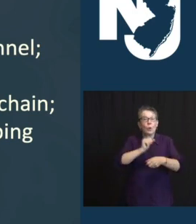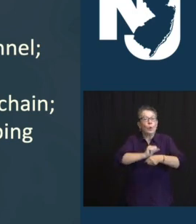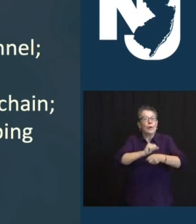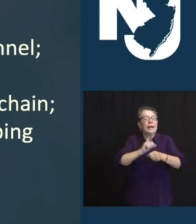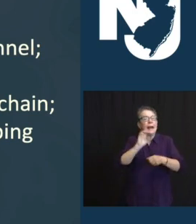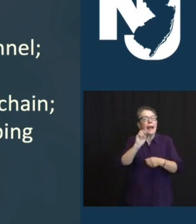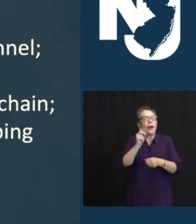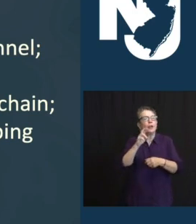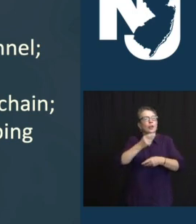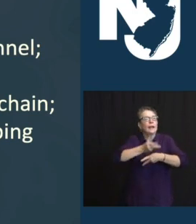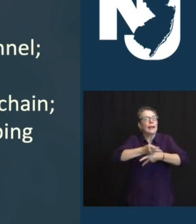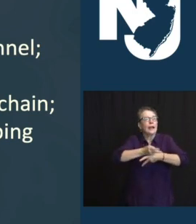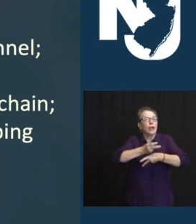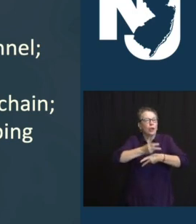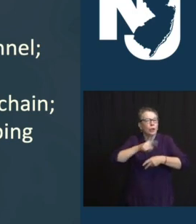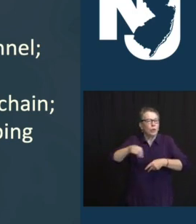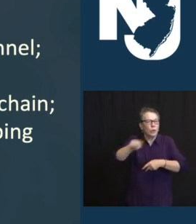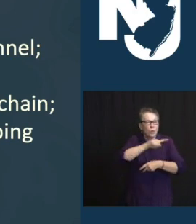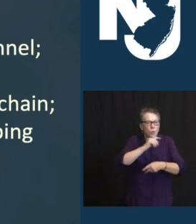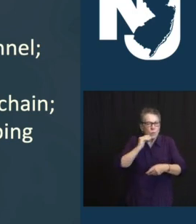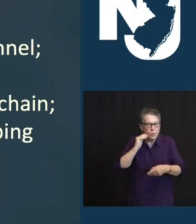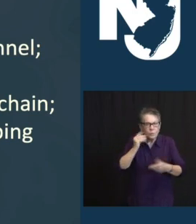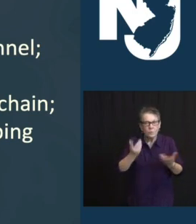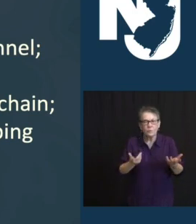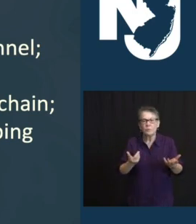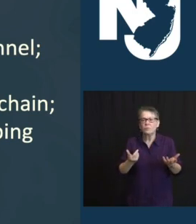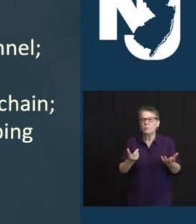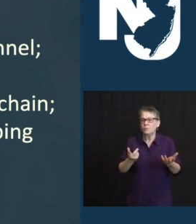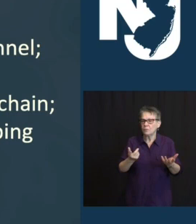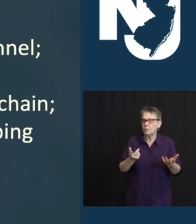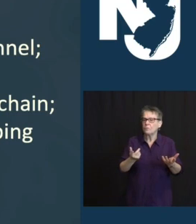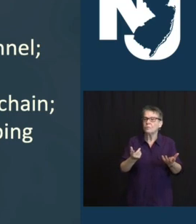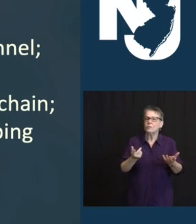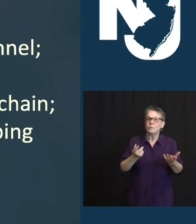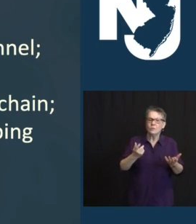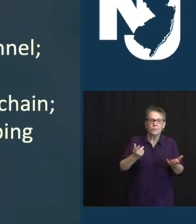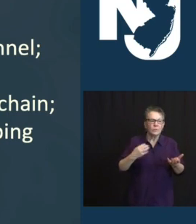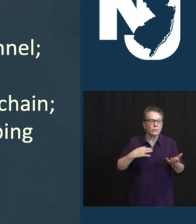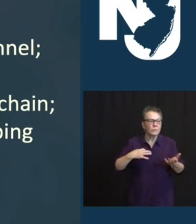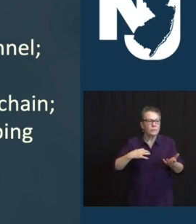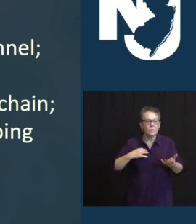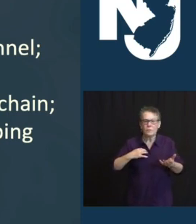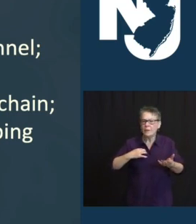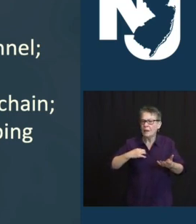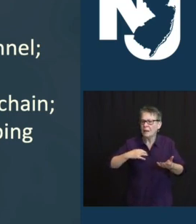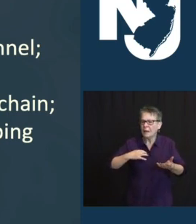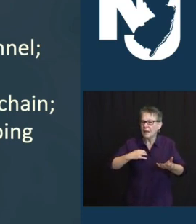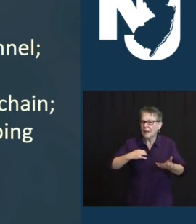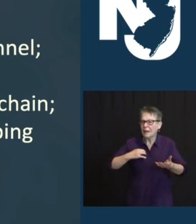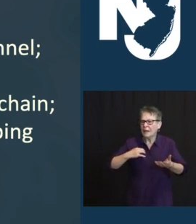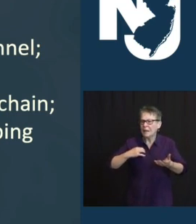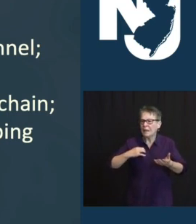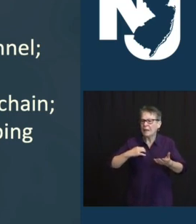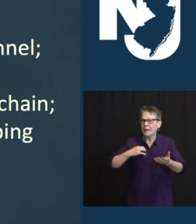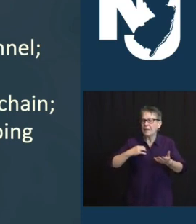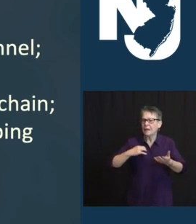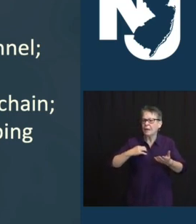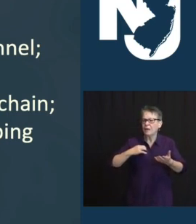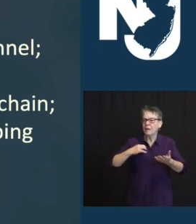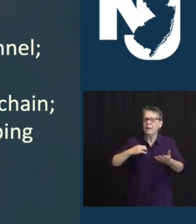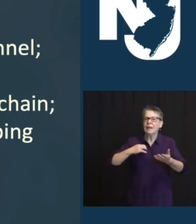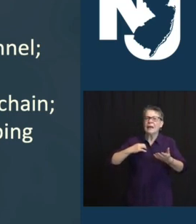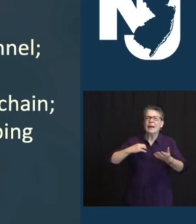WORKERS, CLERGY, POSTAL, AND OTHER SHIPPING WORKERS, AND JUDICIAL SYSTEM